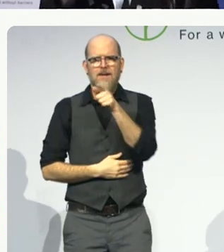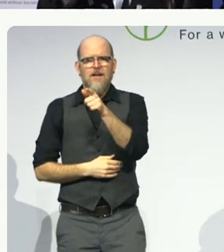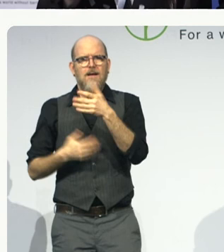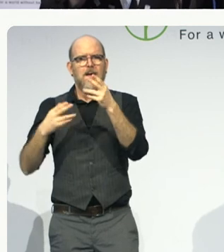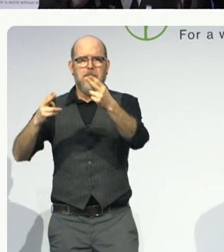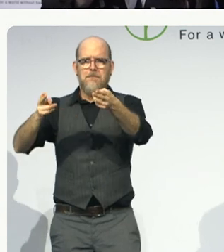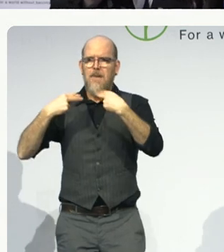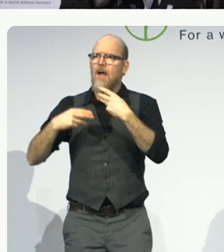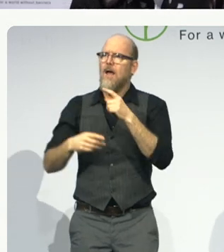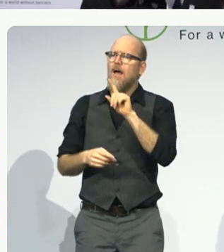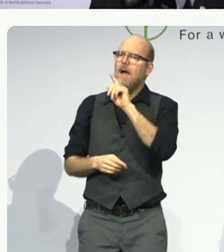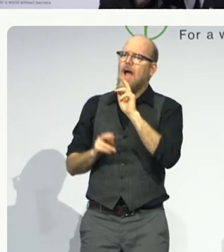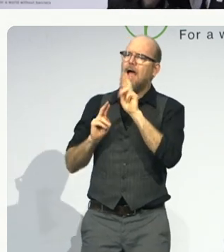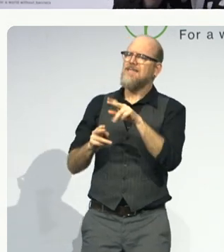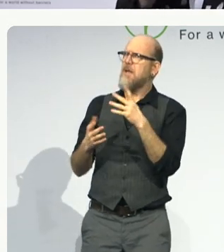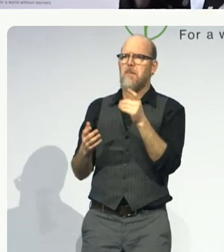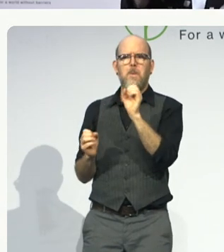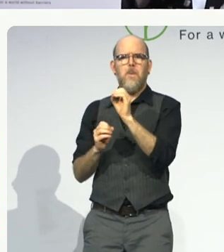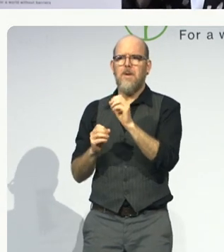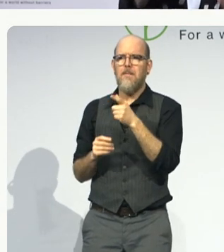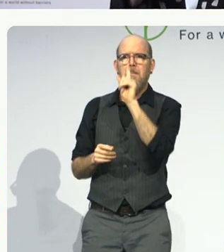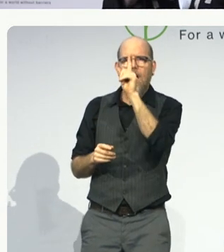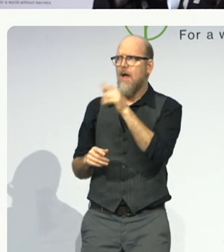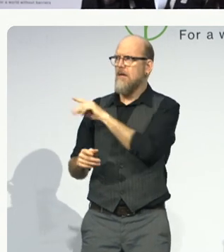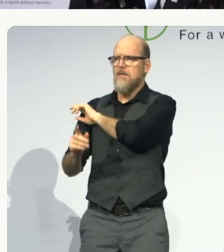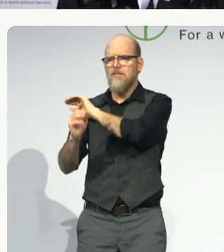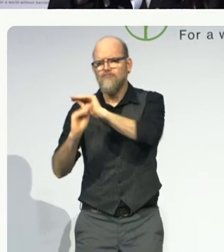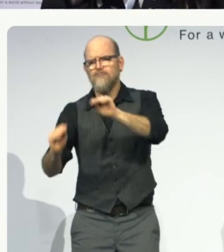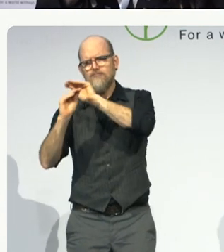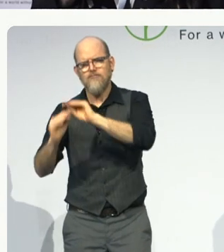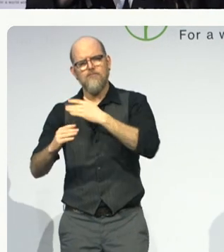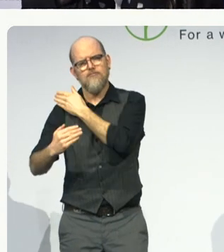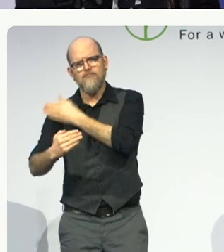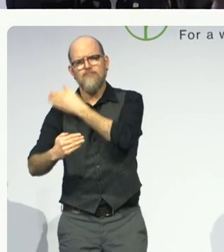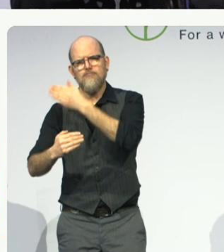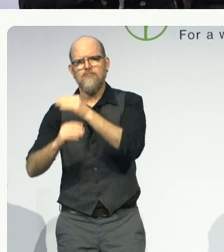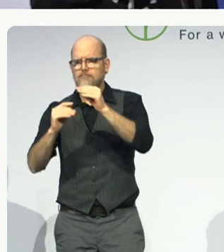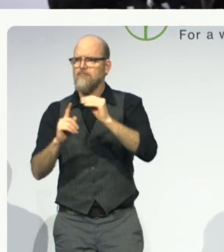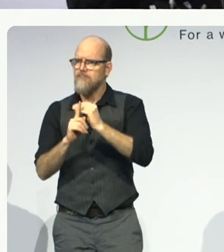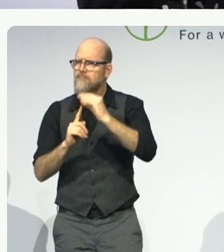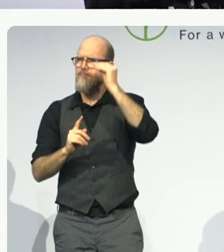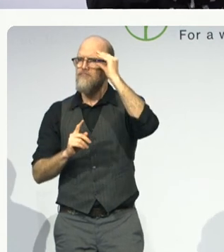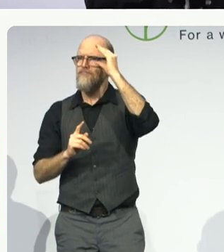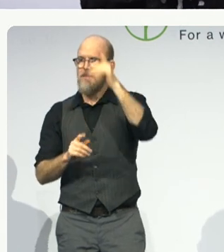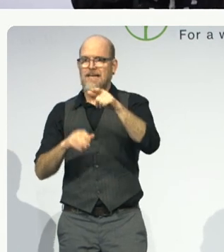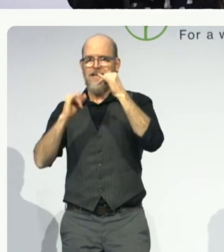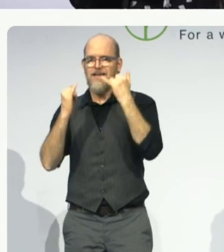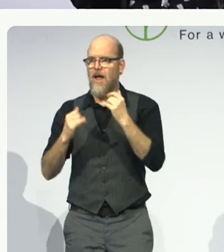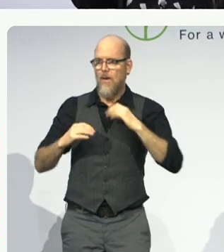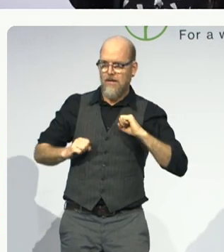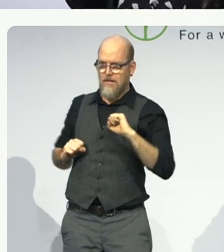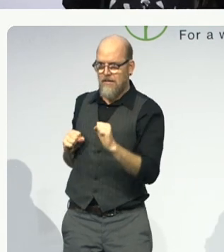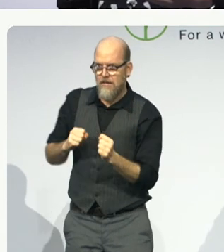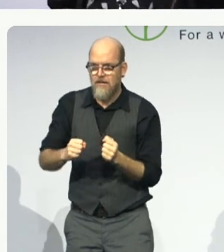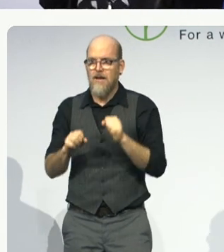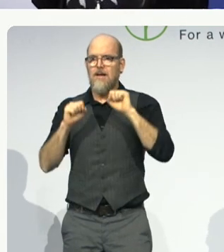throughout secondary school, and when she was able to move, was fully educated, a law had passed. A